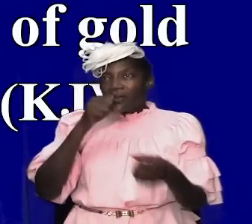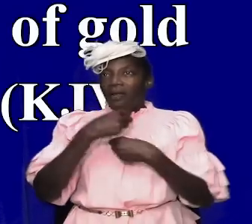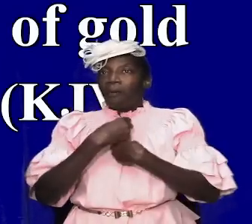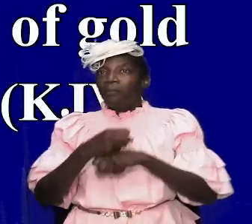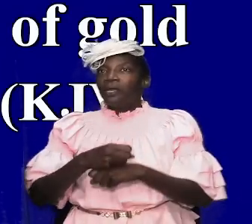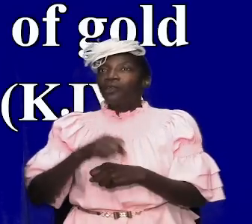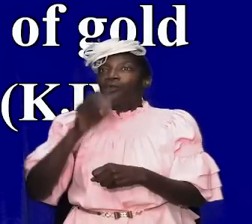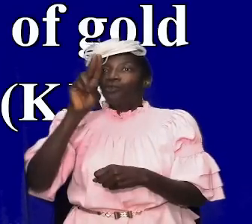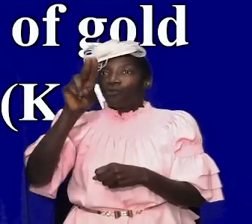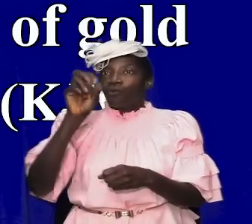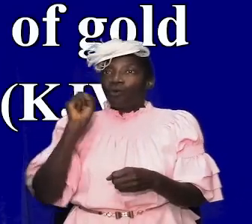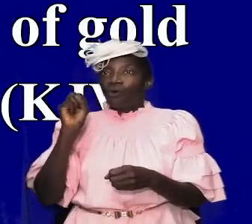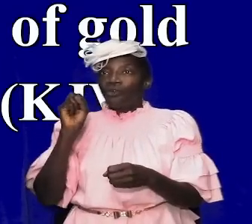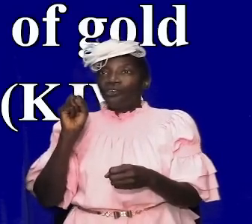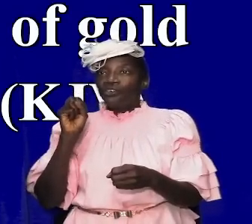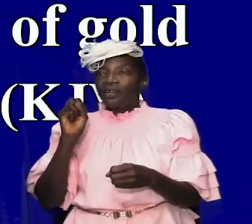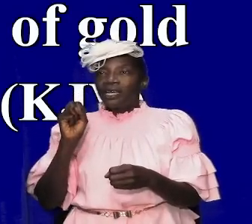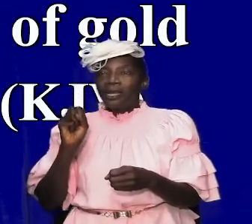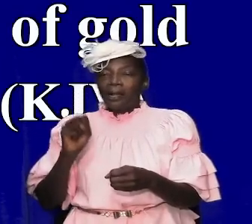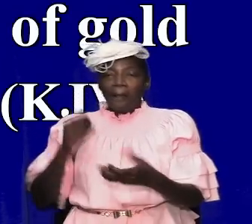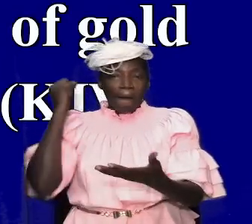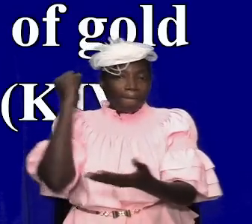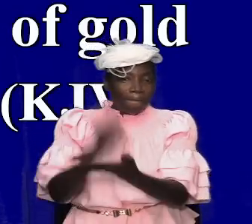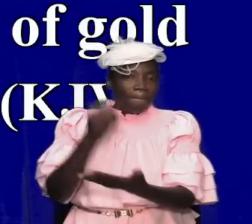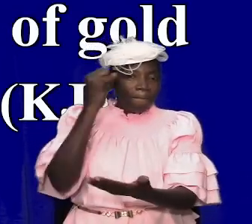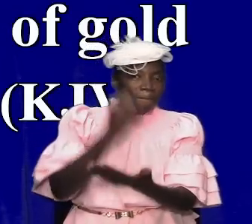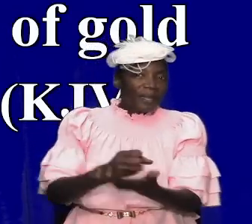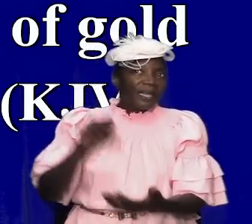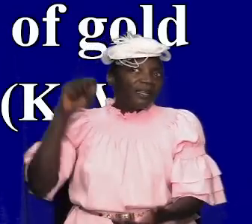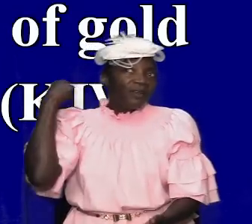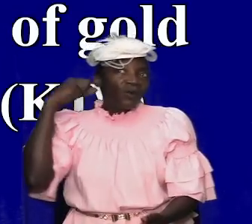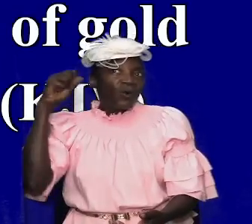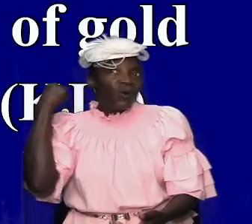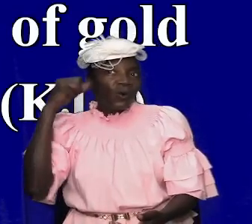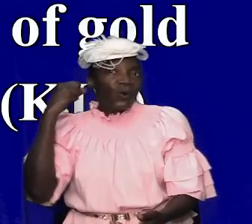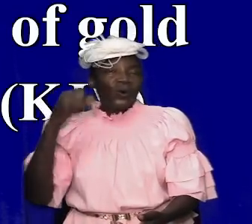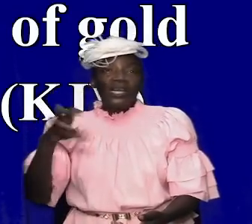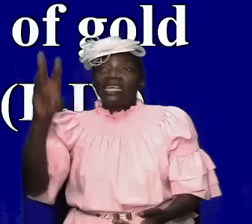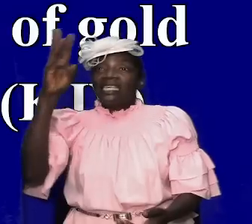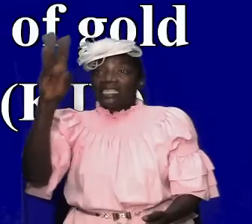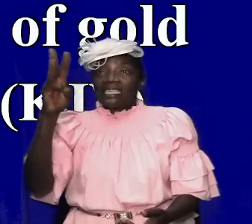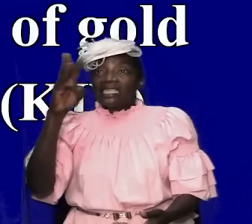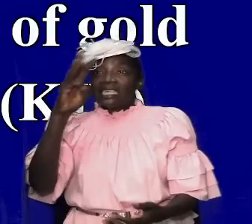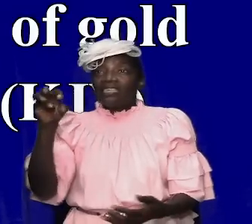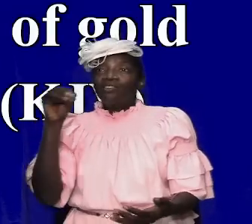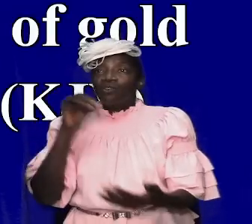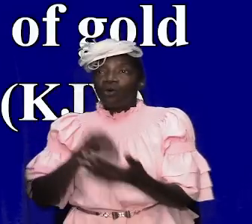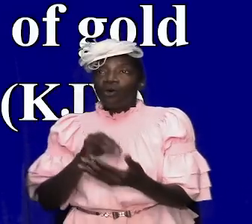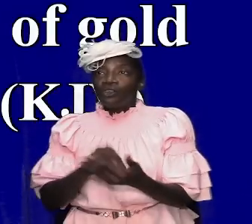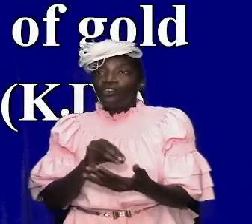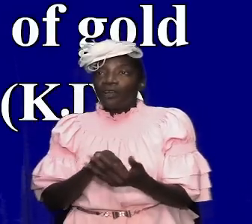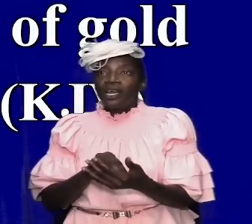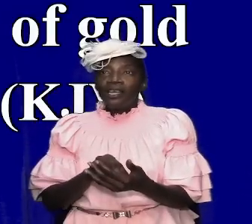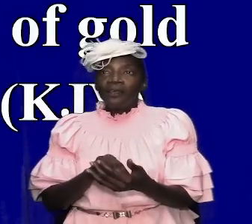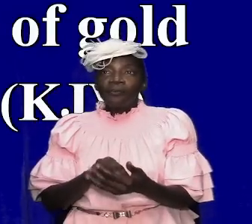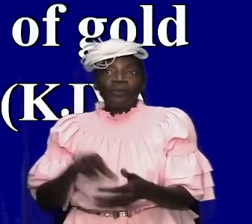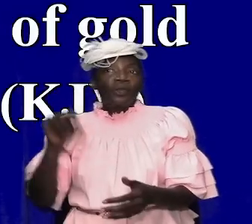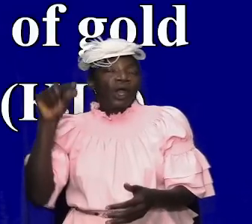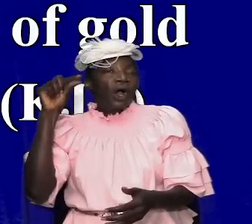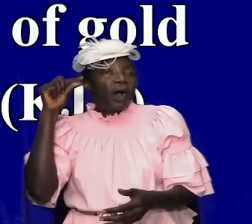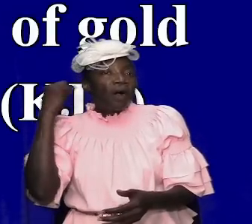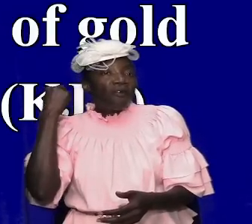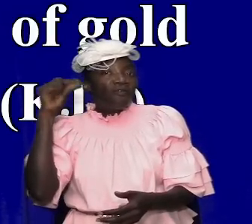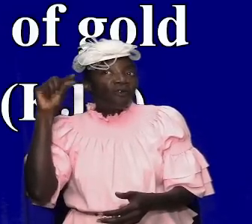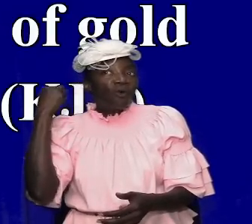targets of beaten gold 600 seconds of gold